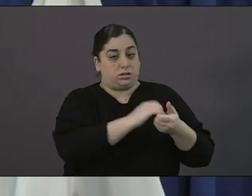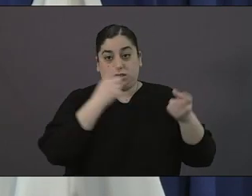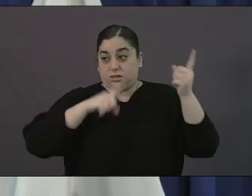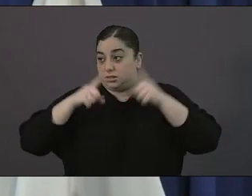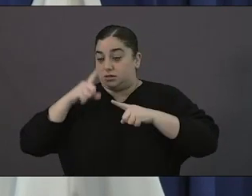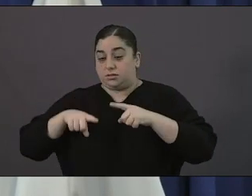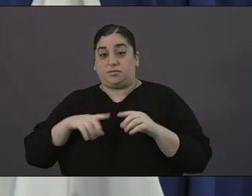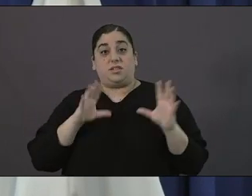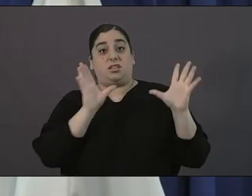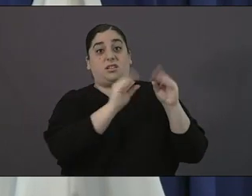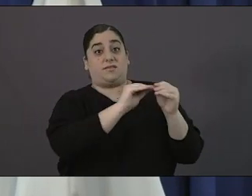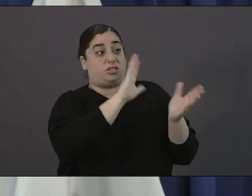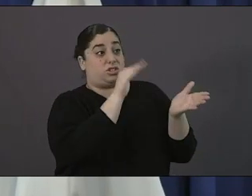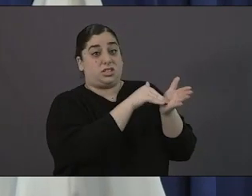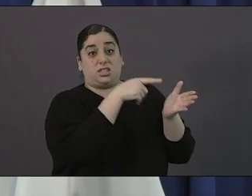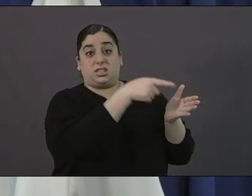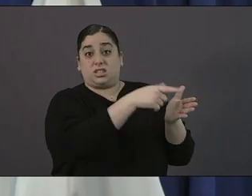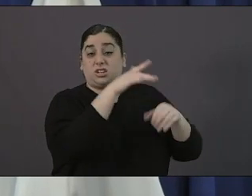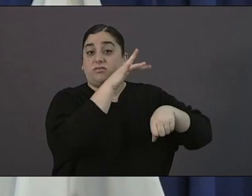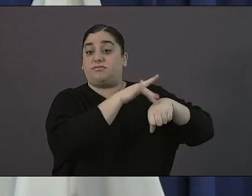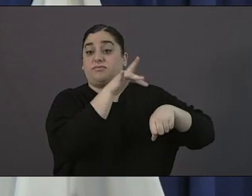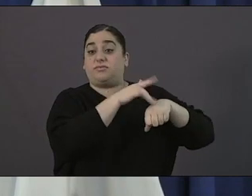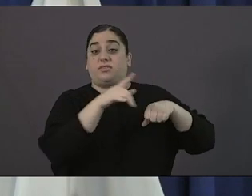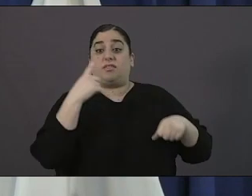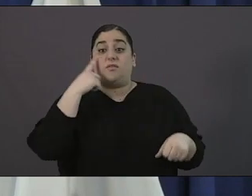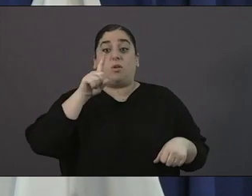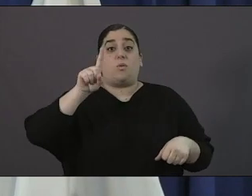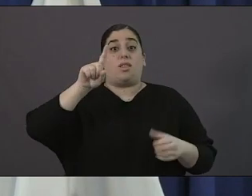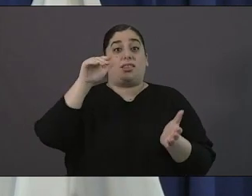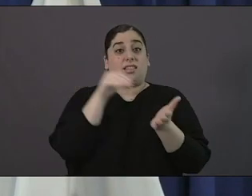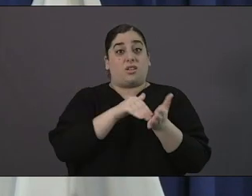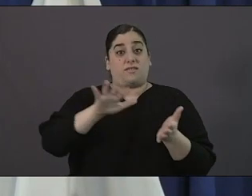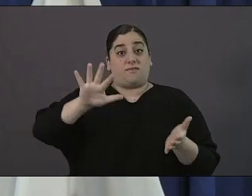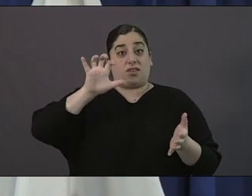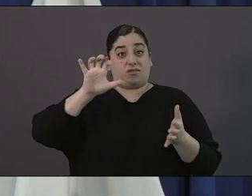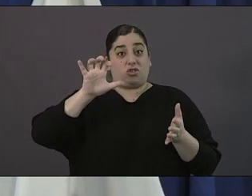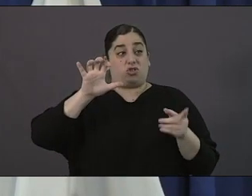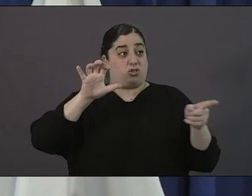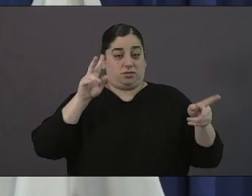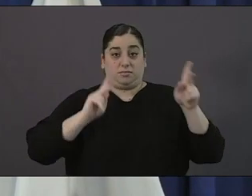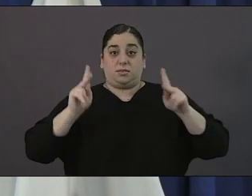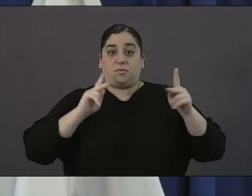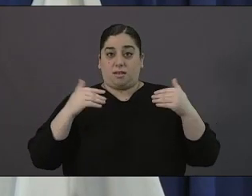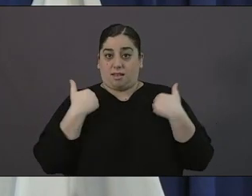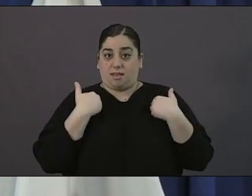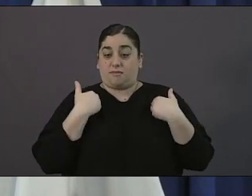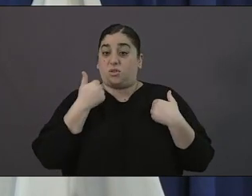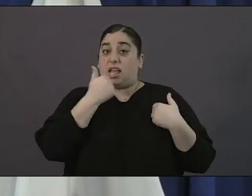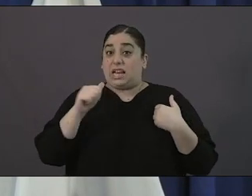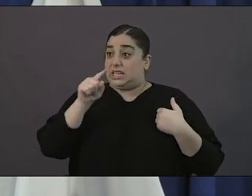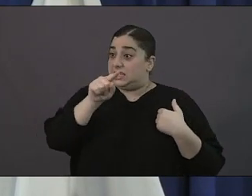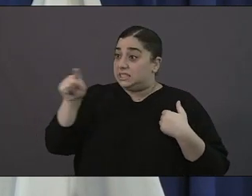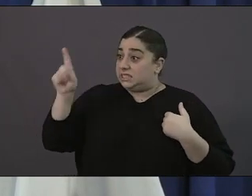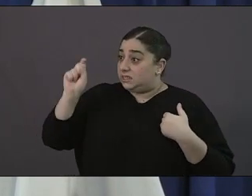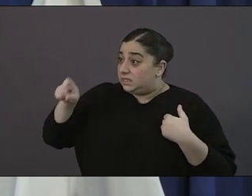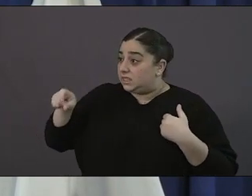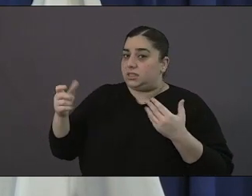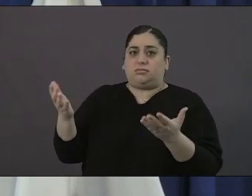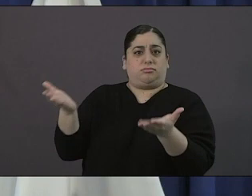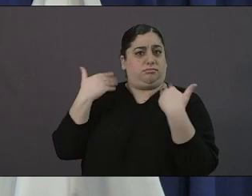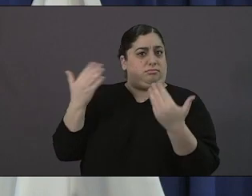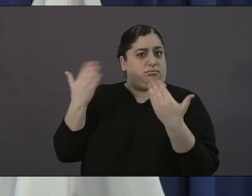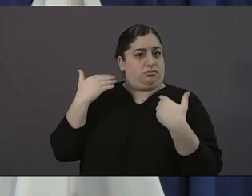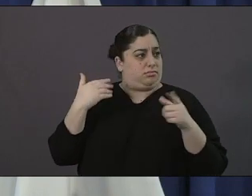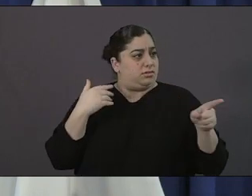we want to make sure that we give that opportunity for all san diegans that need it a quick word on the medical precautions that are